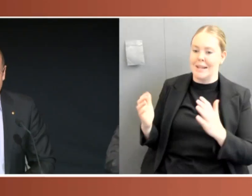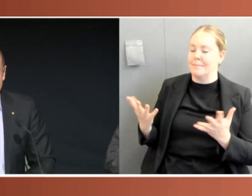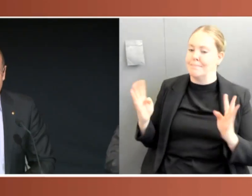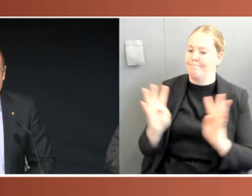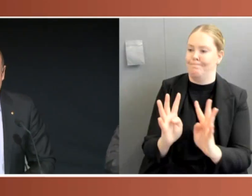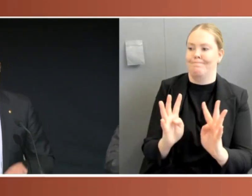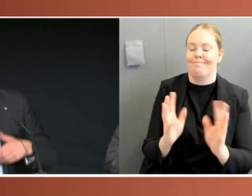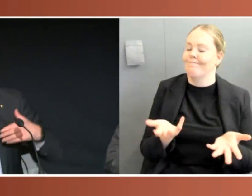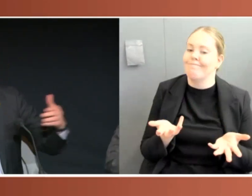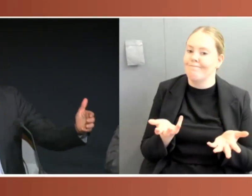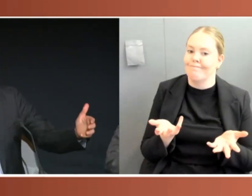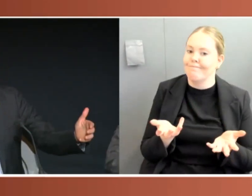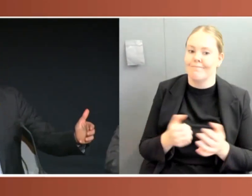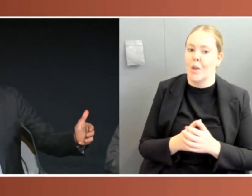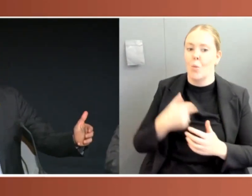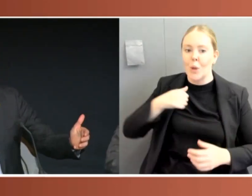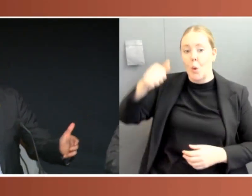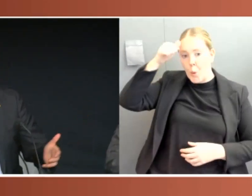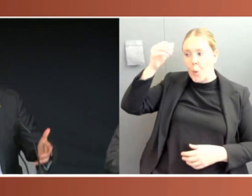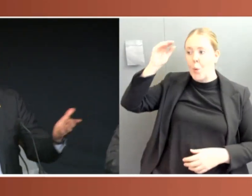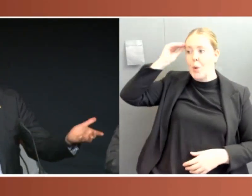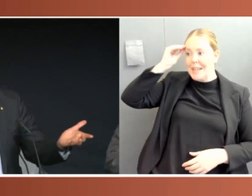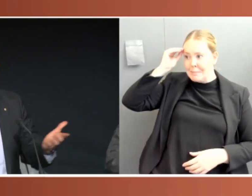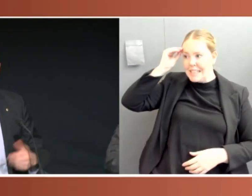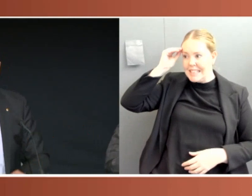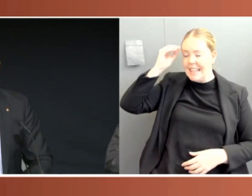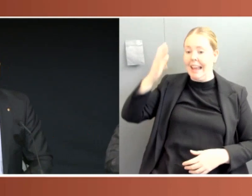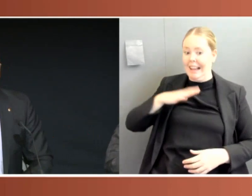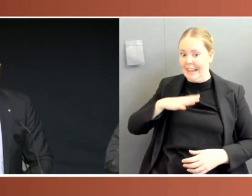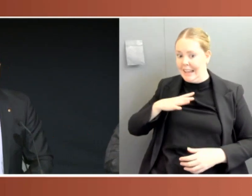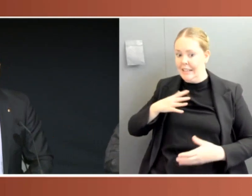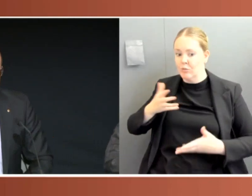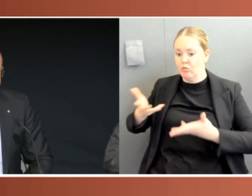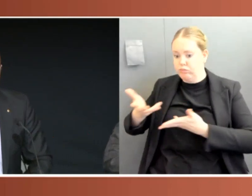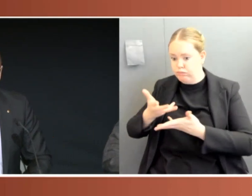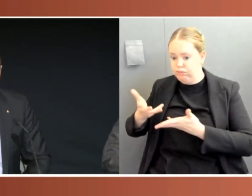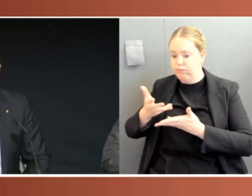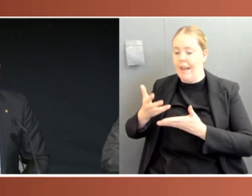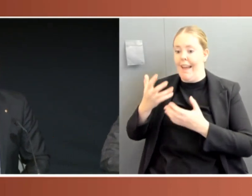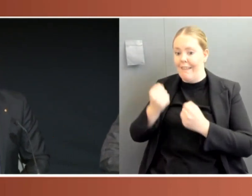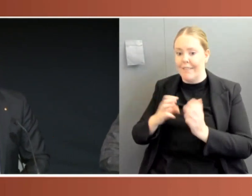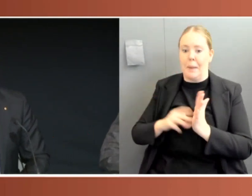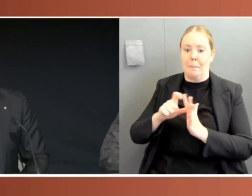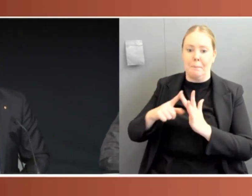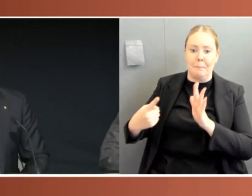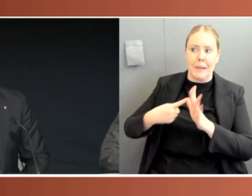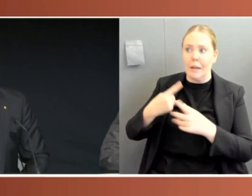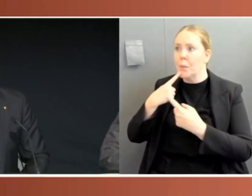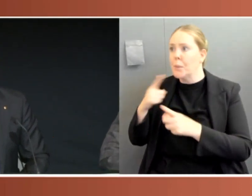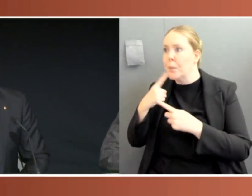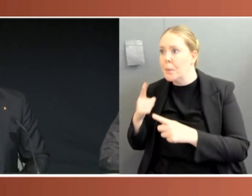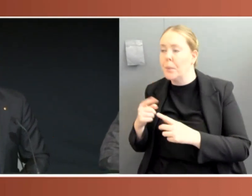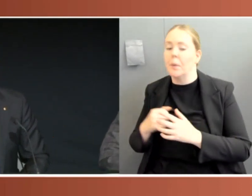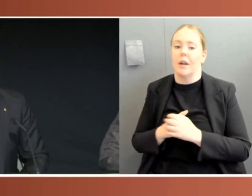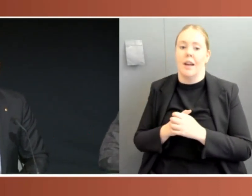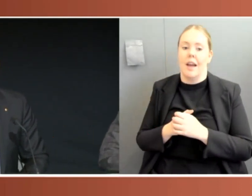committees are meant to then resonate through parliamentary debate. They're picked up by the media. And there's good reasons why people are focused on other things,